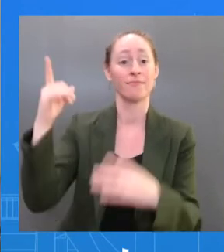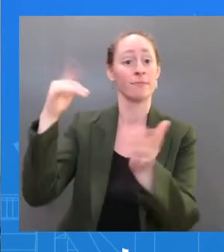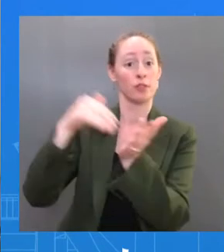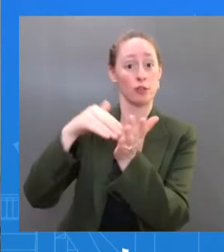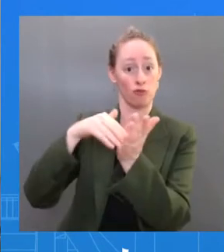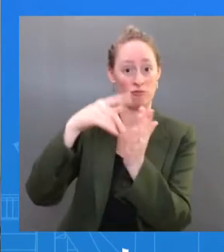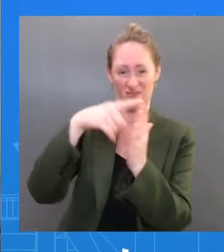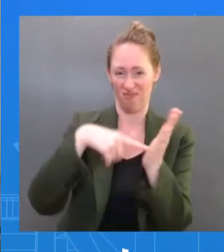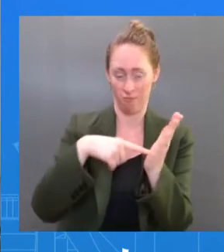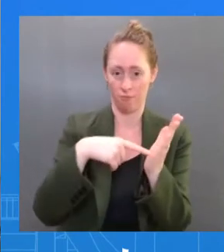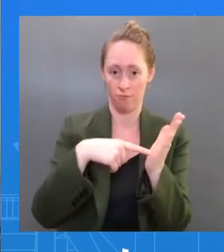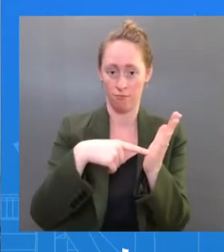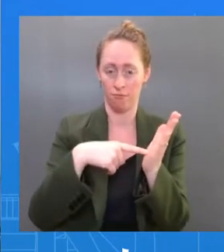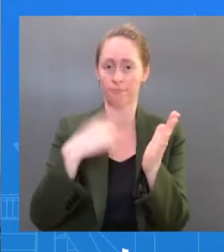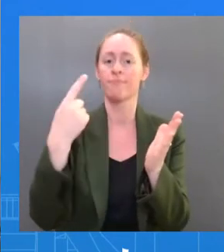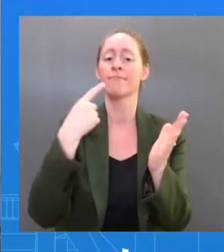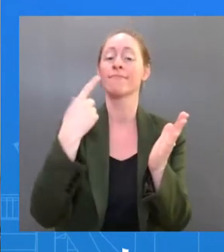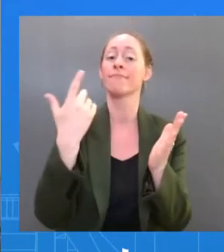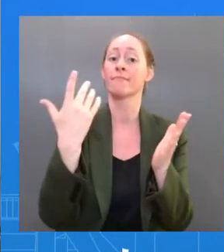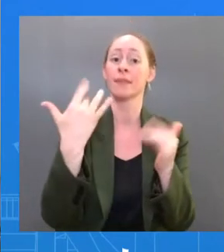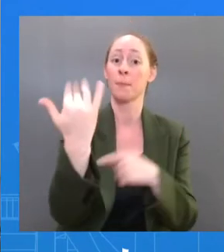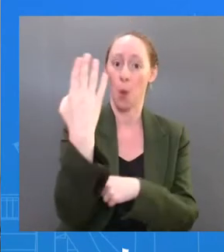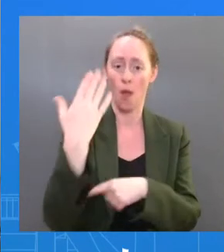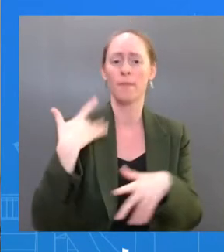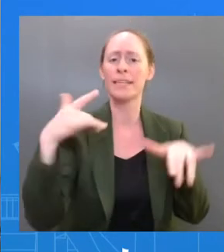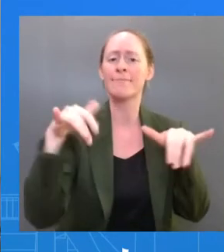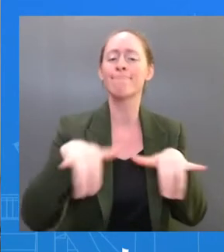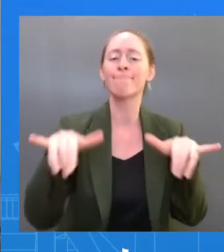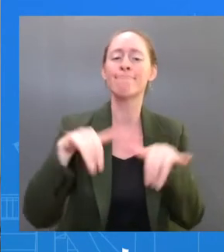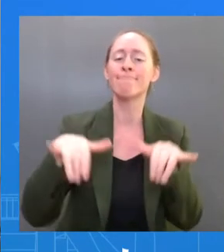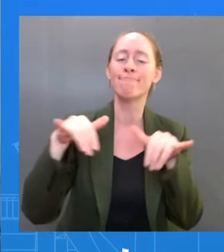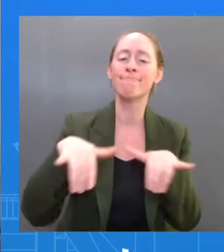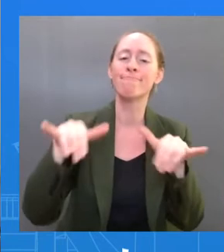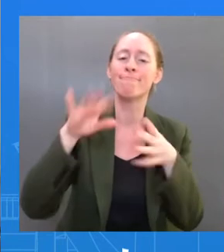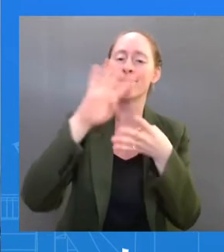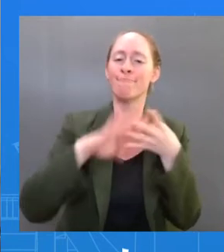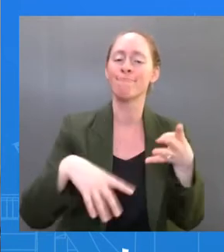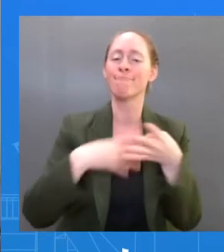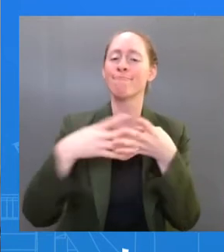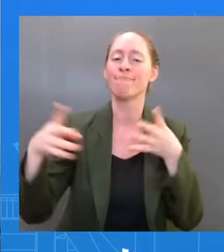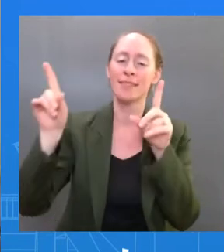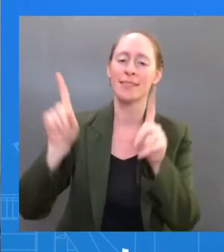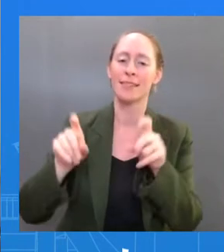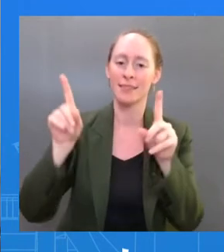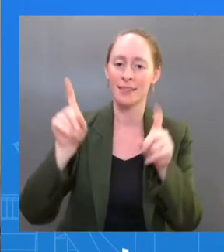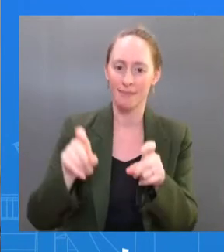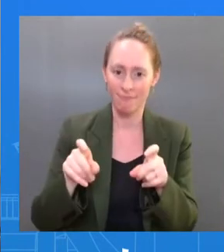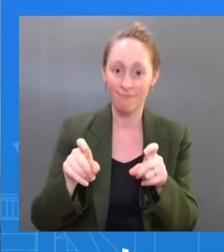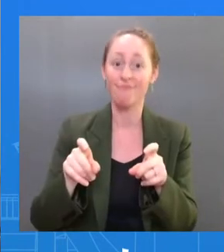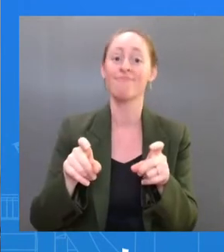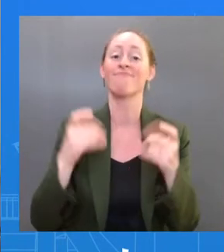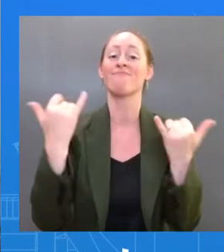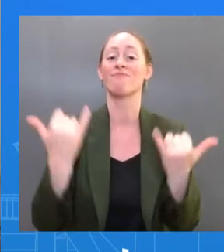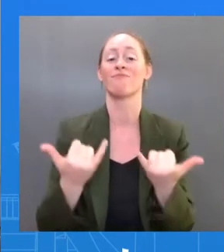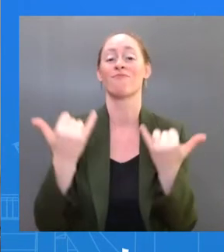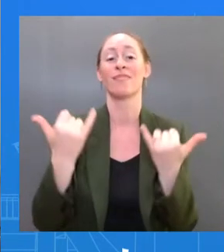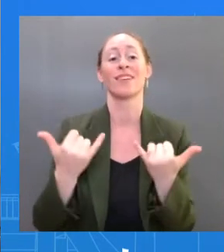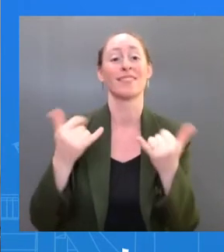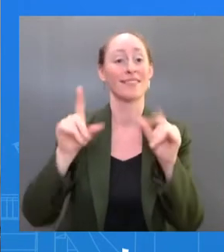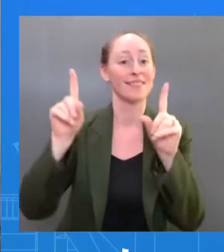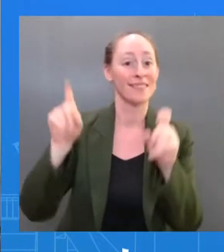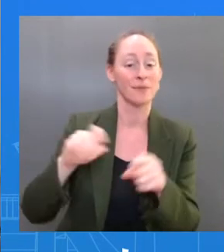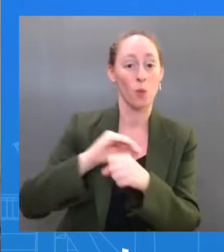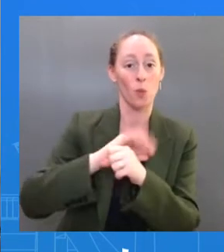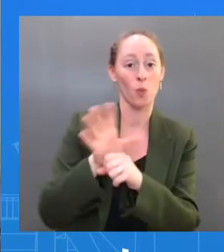-CoV-2 virus was detected by antigen testing. This result was subsequently confirmed by a